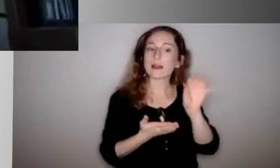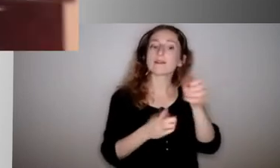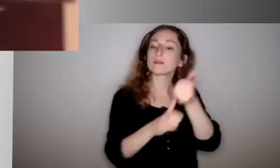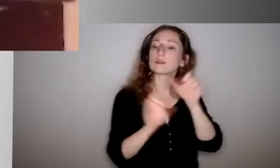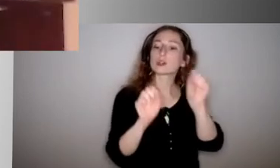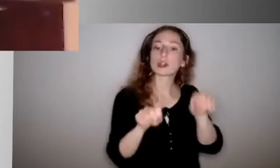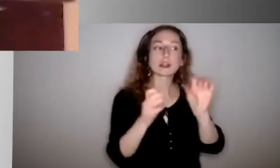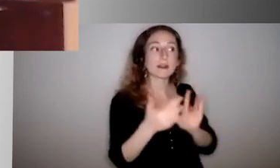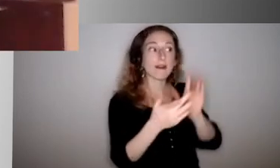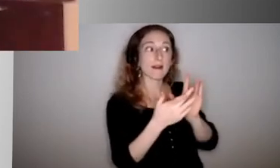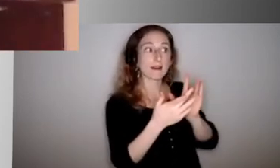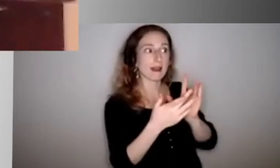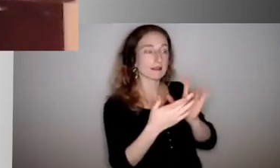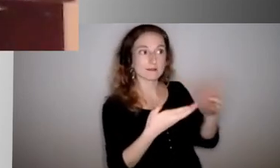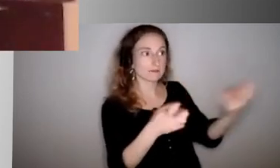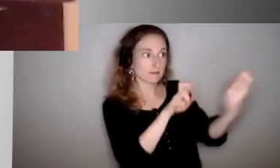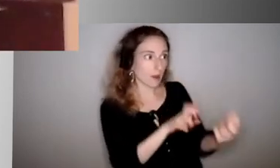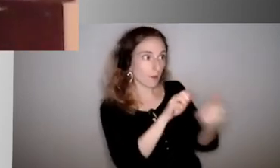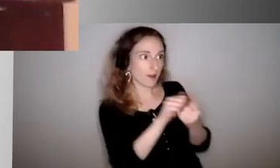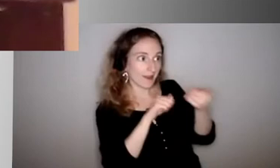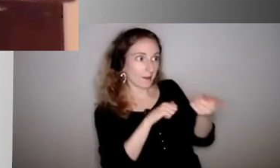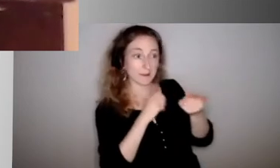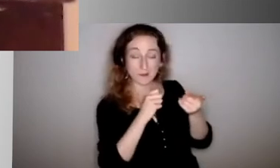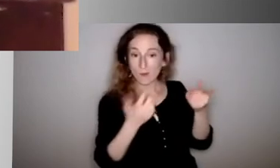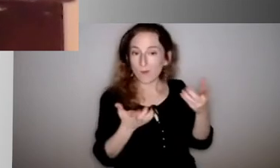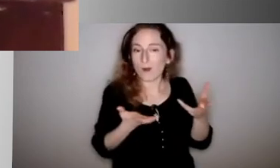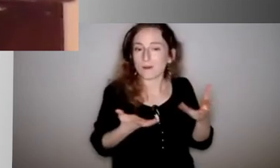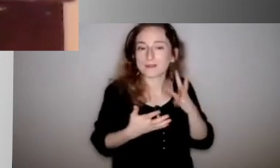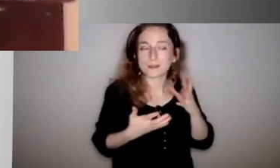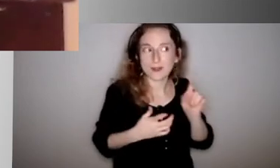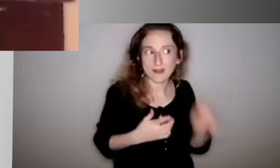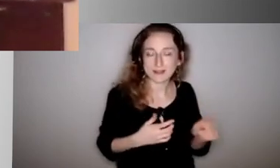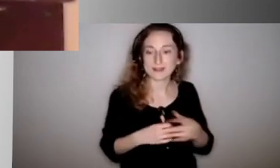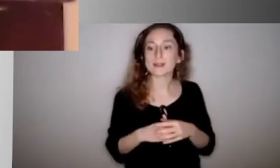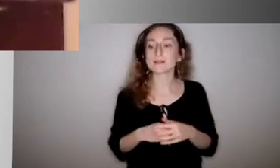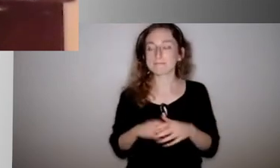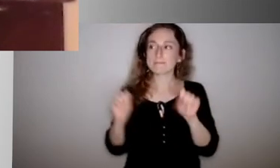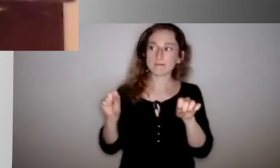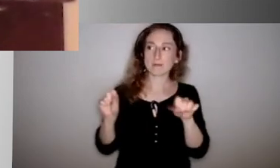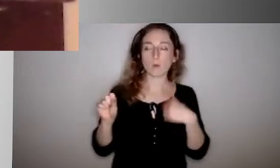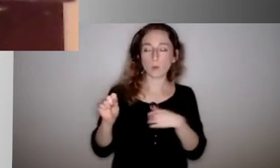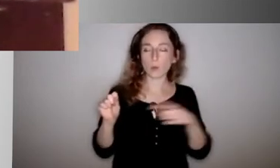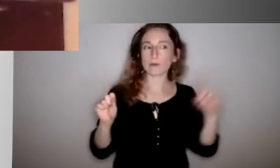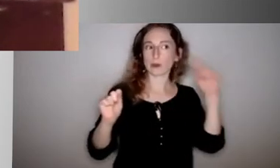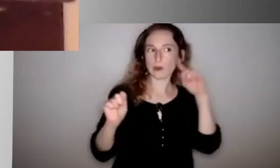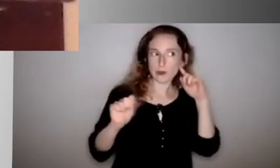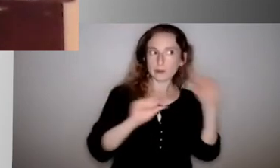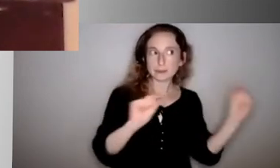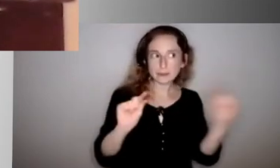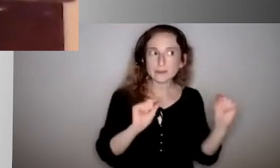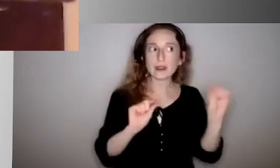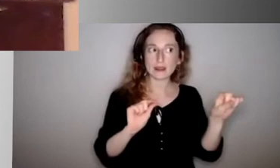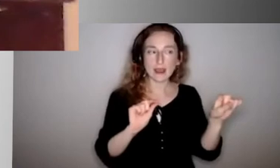We're hearing the same thing, that the next stimulus package probably will directed more directly to schools and not necessarily to state